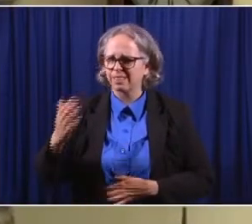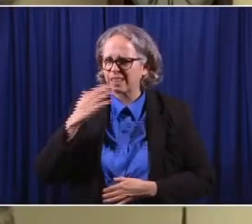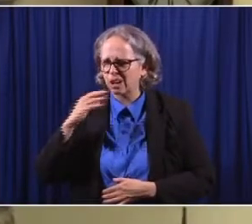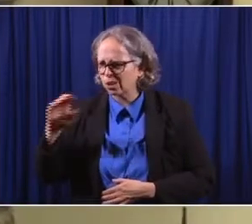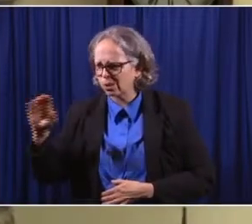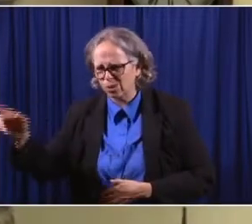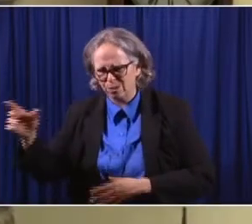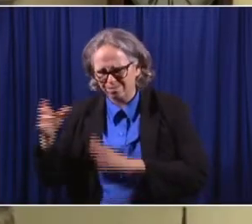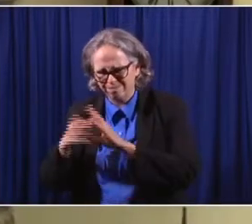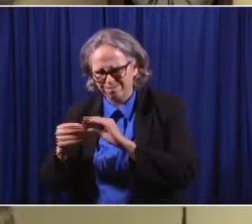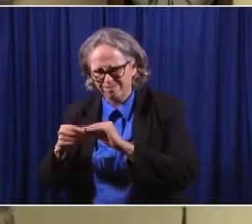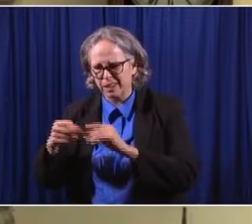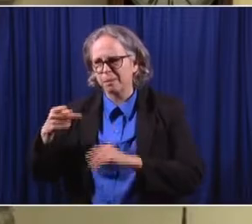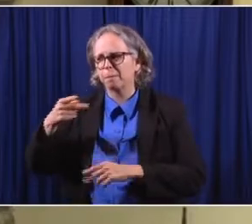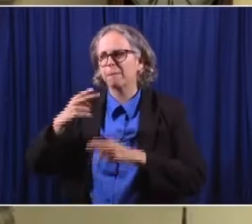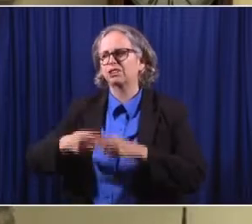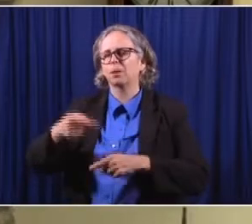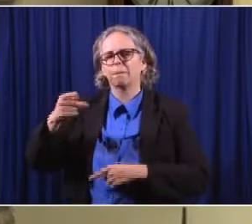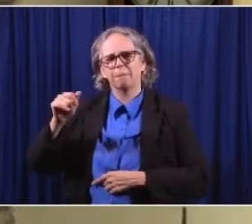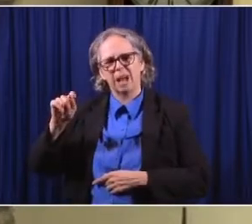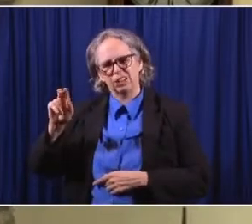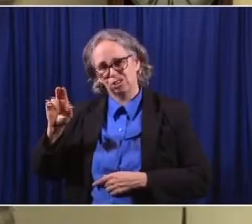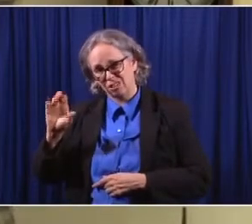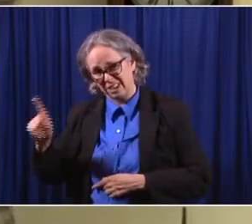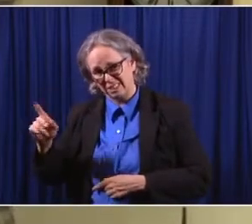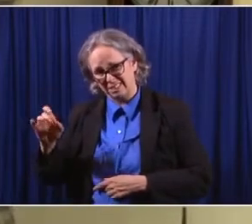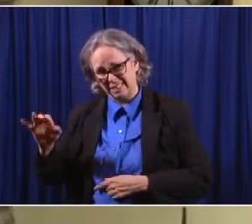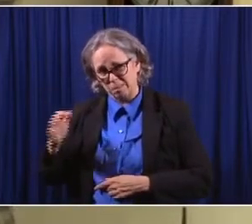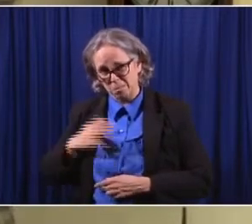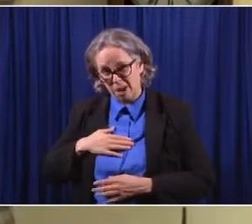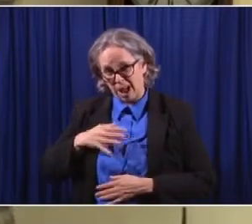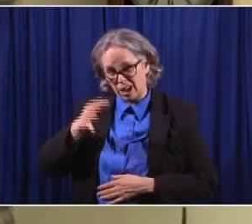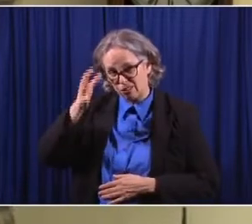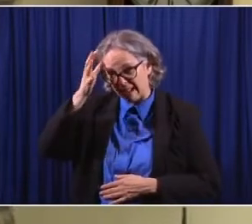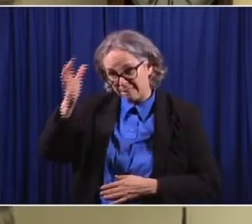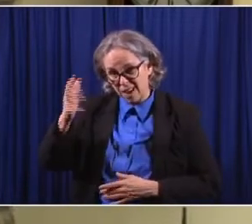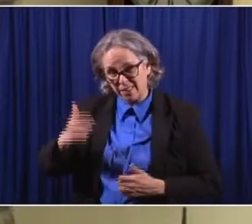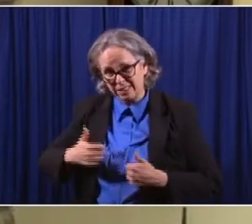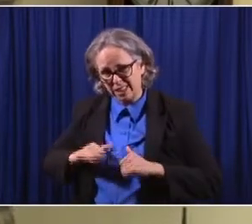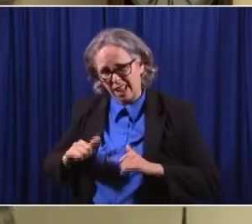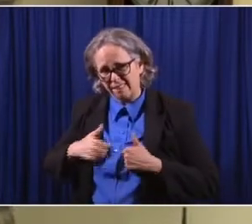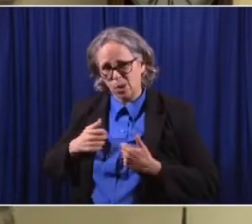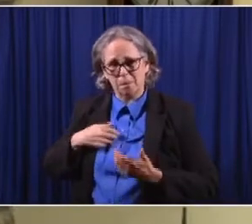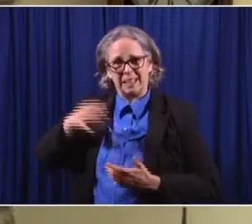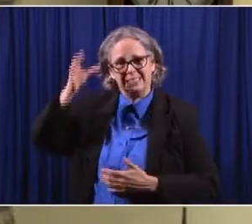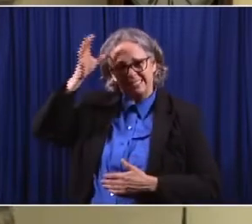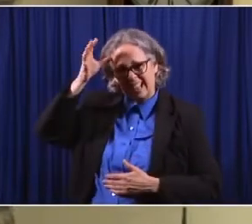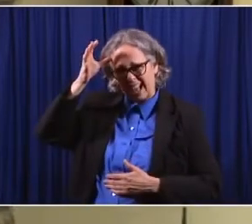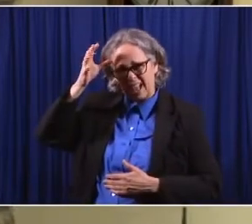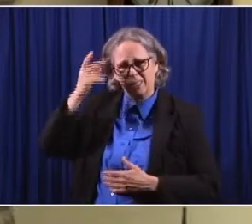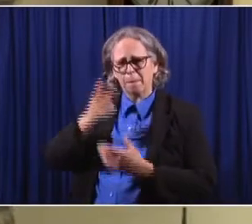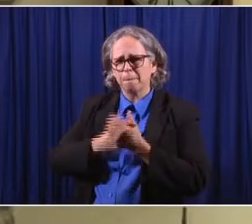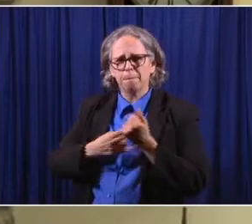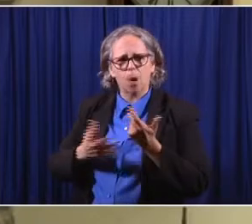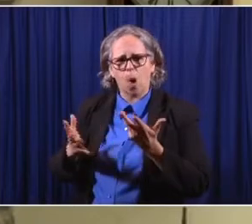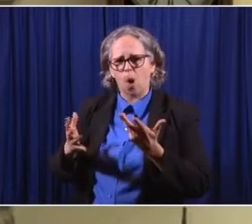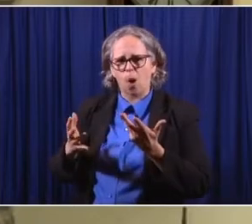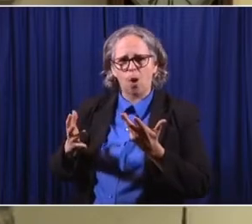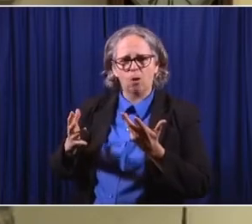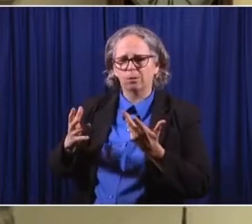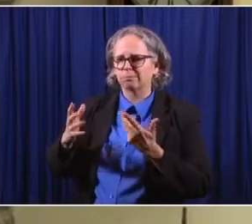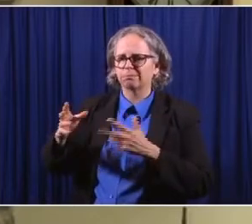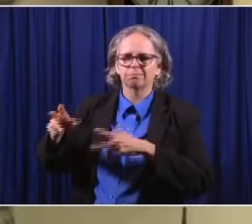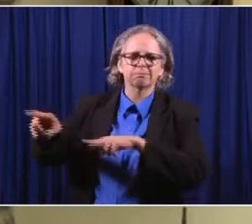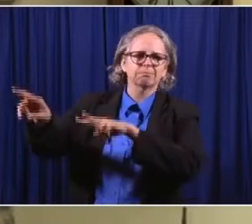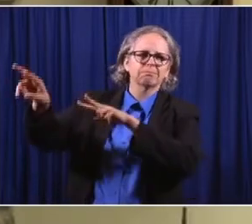If my grandfather was alive or my dad today, they would say that if they looked at Pat Sweeney, they'd say this man has the map